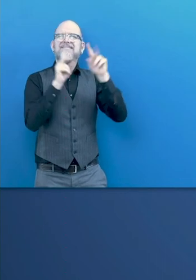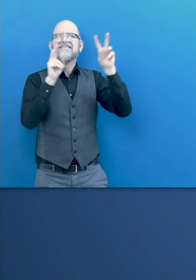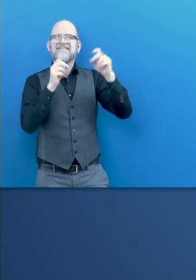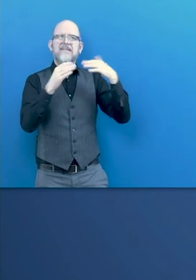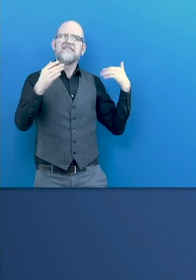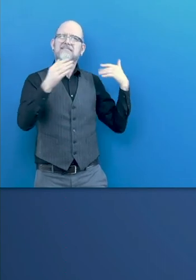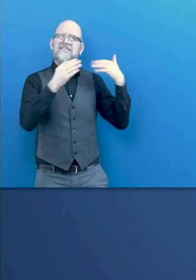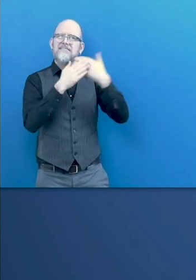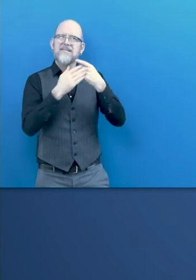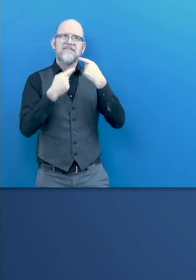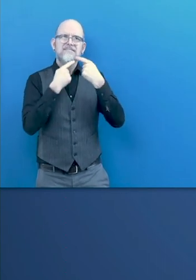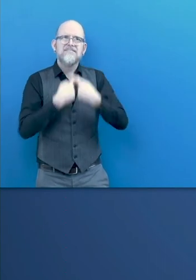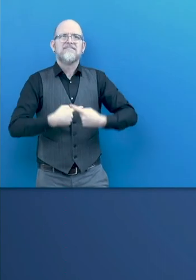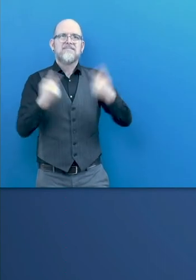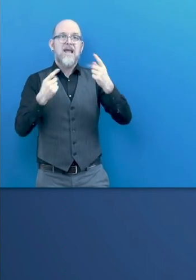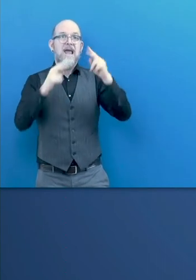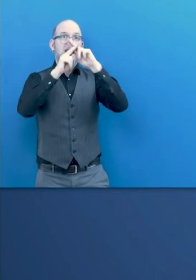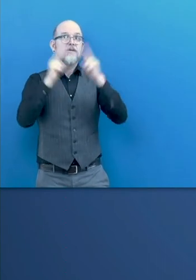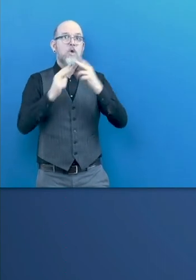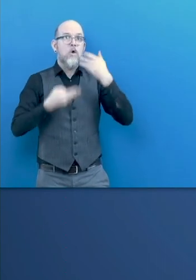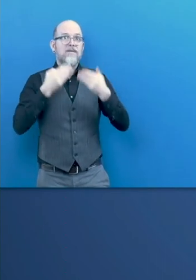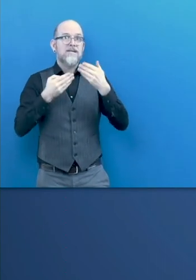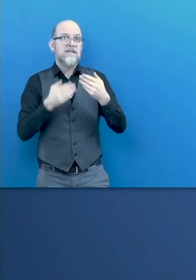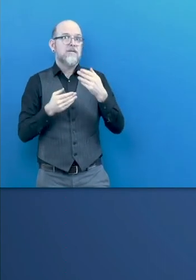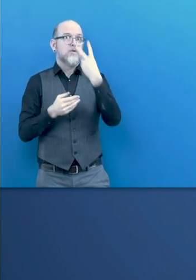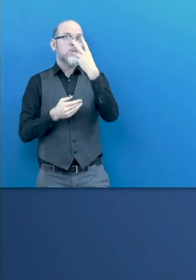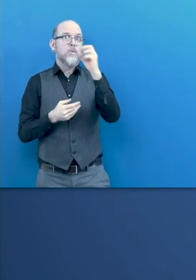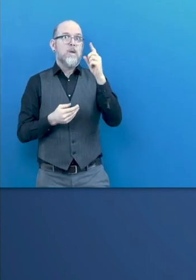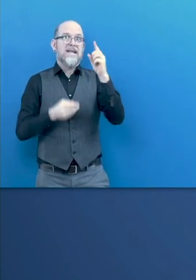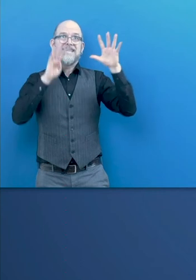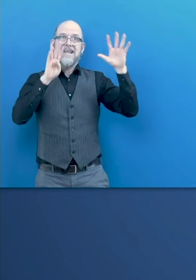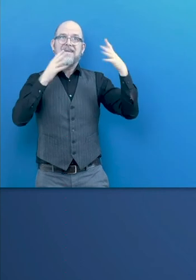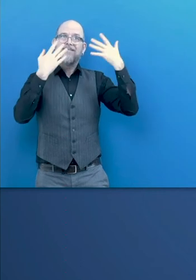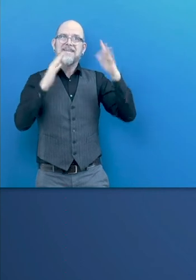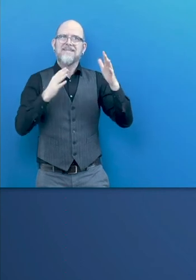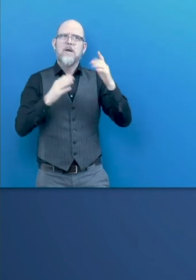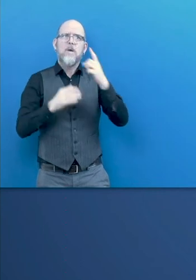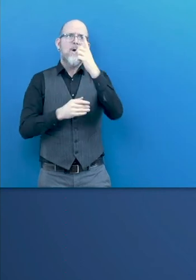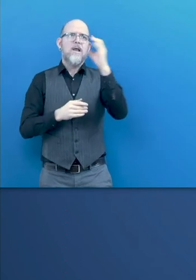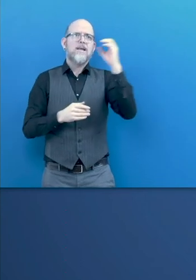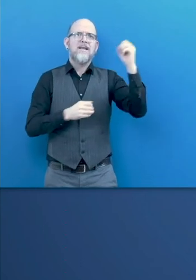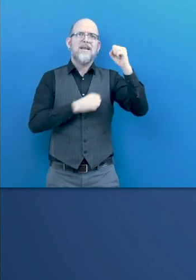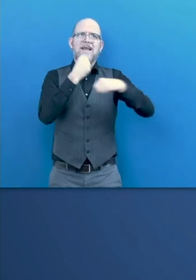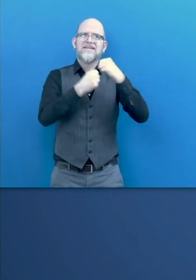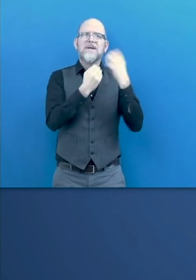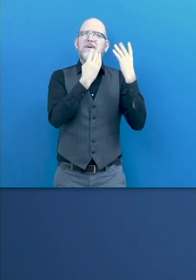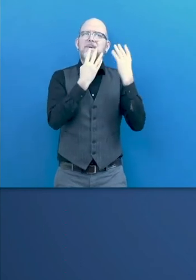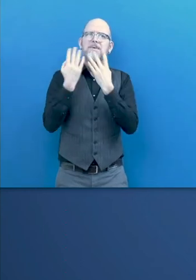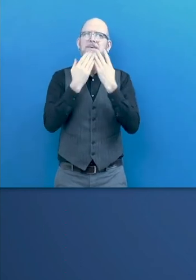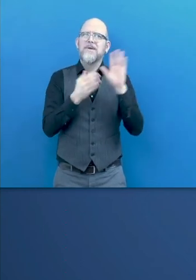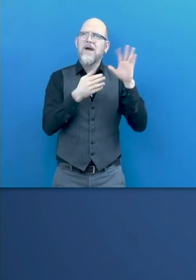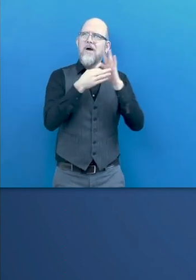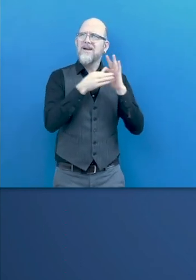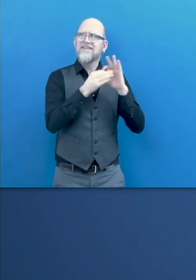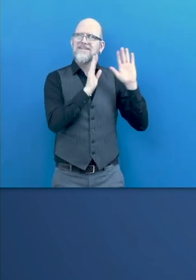June 2019 to mark the 100th birthday of the organization. The declaration